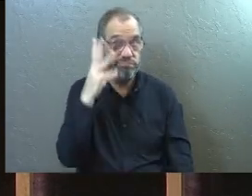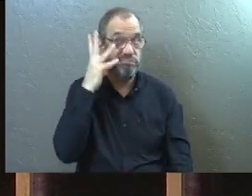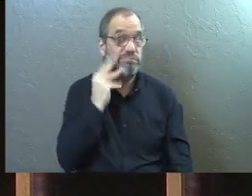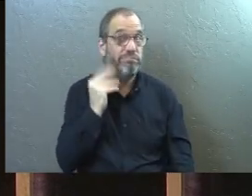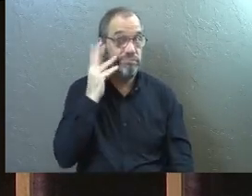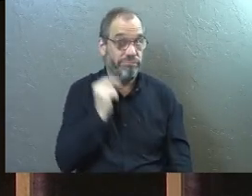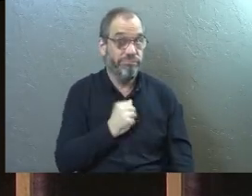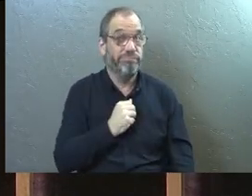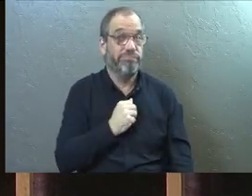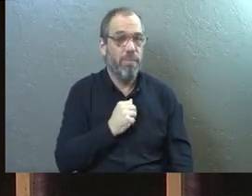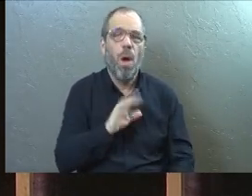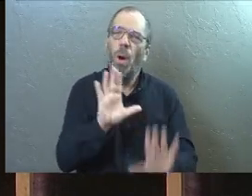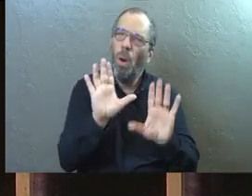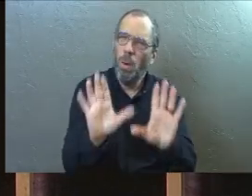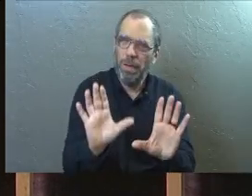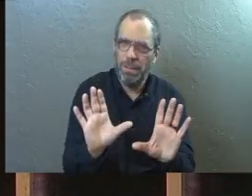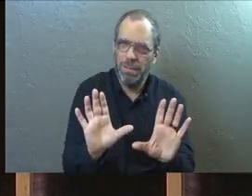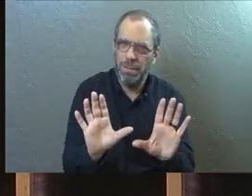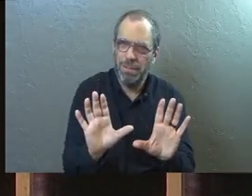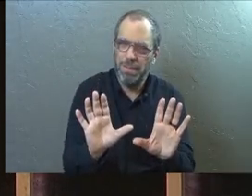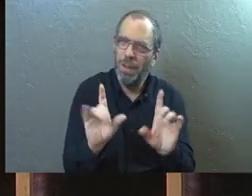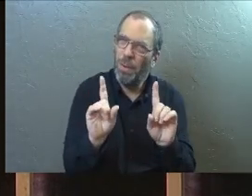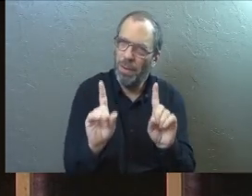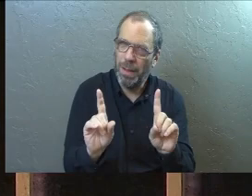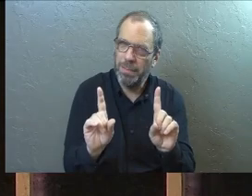this. Let's sit here for just a second.